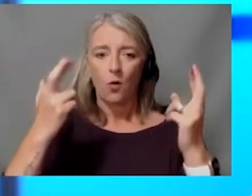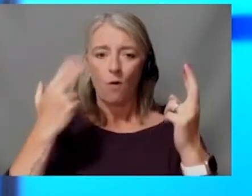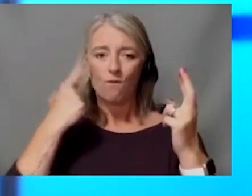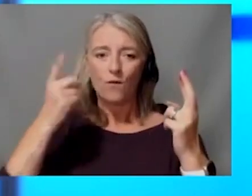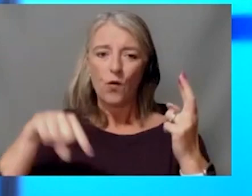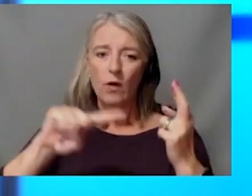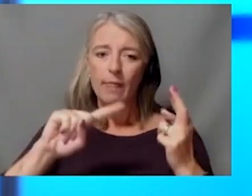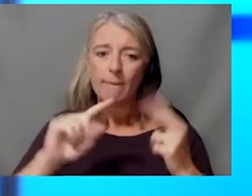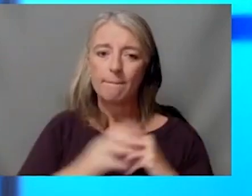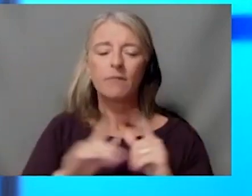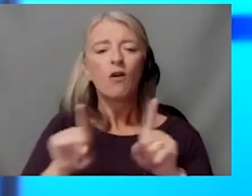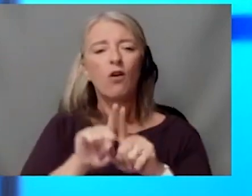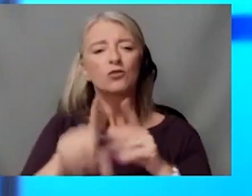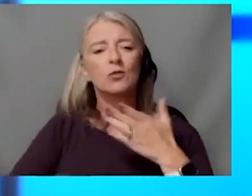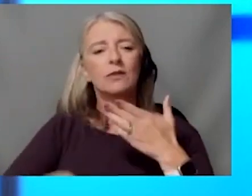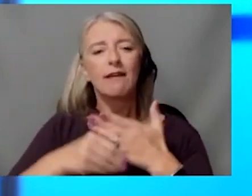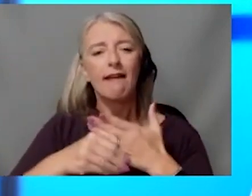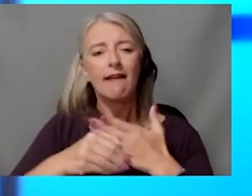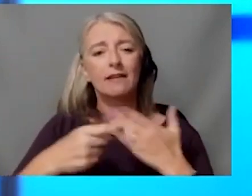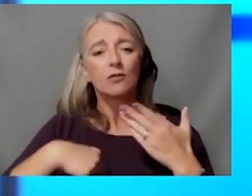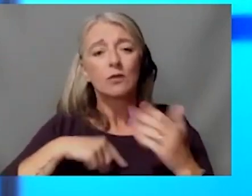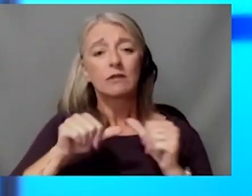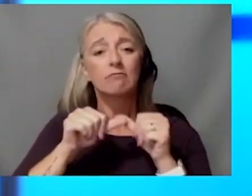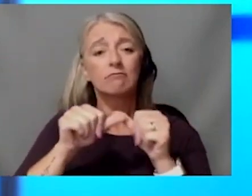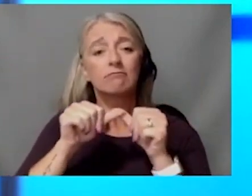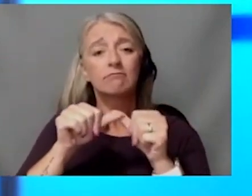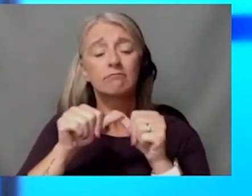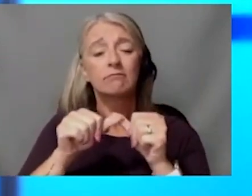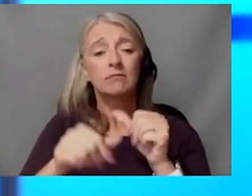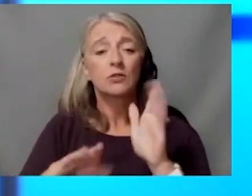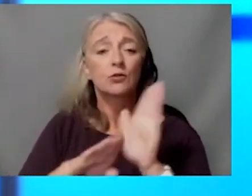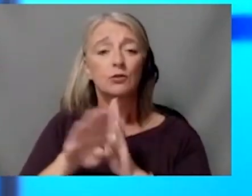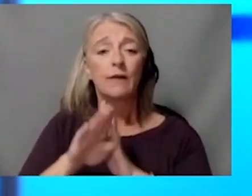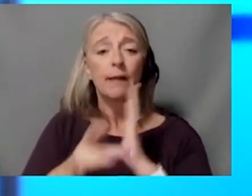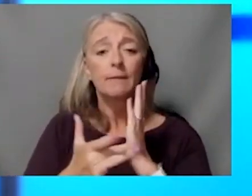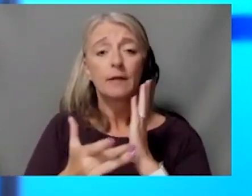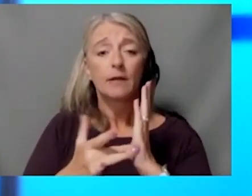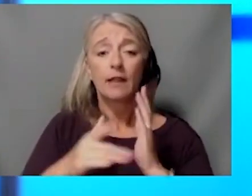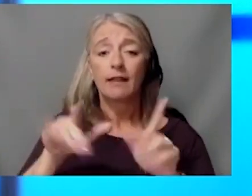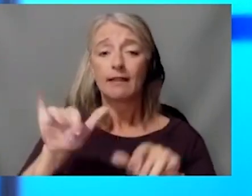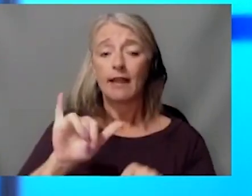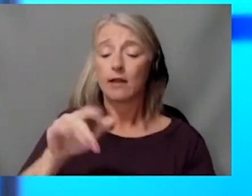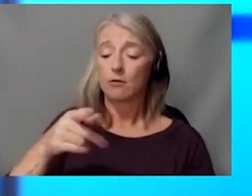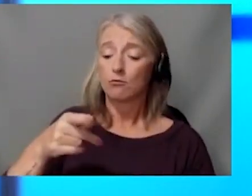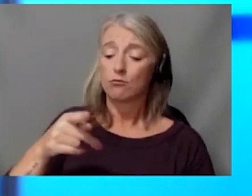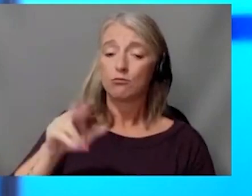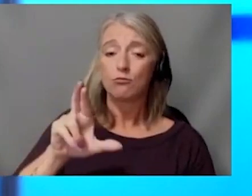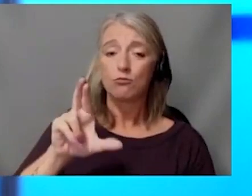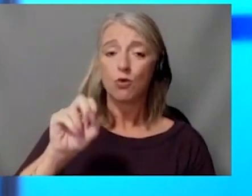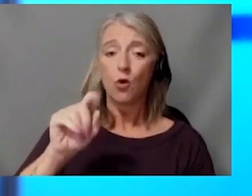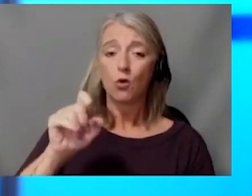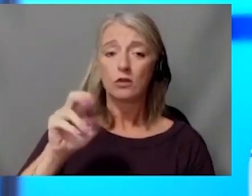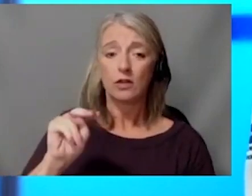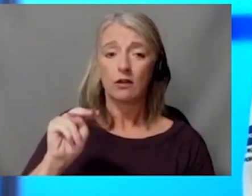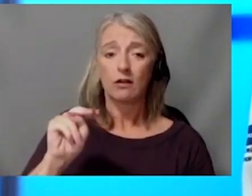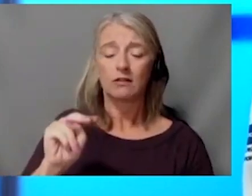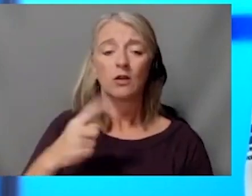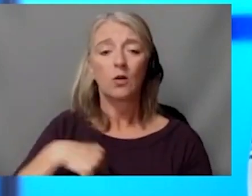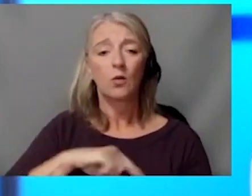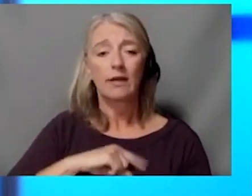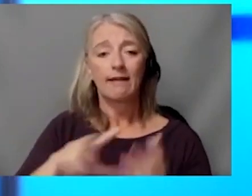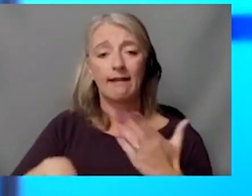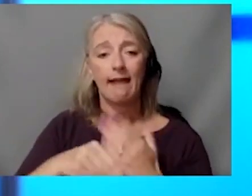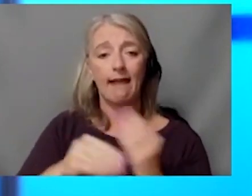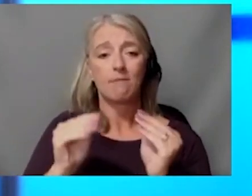that the fact that we continue to develop technology like protons also allows us to offer more and more trials for patients. We weren't able to